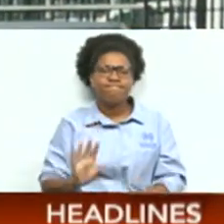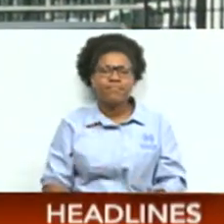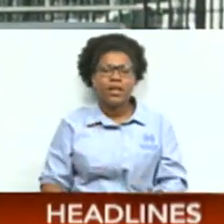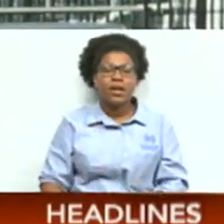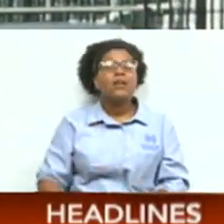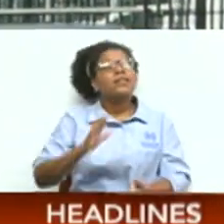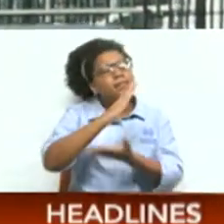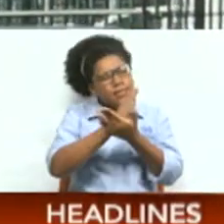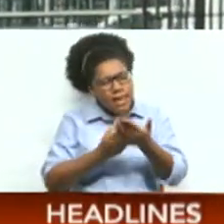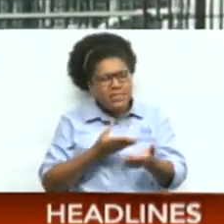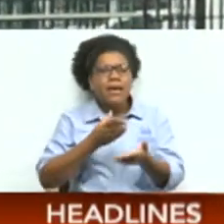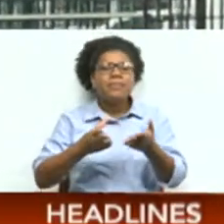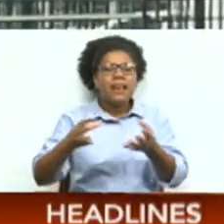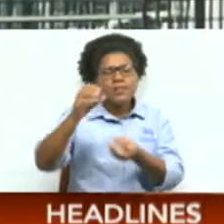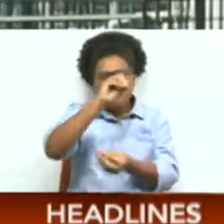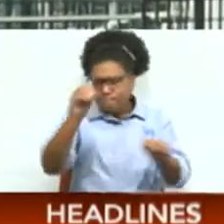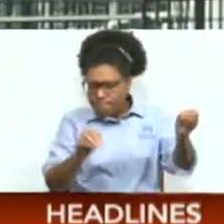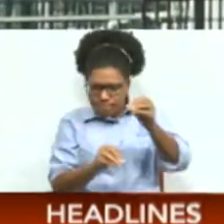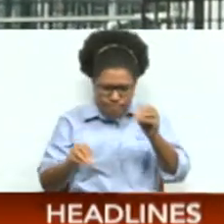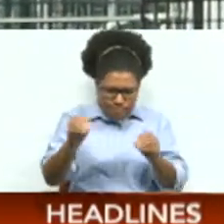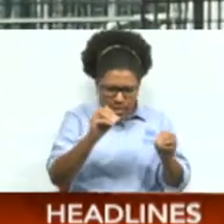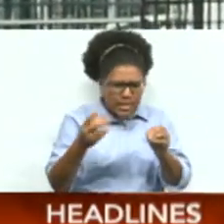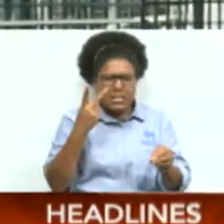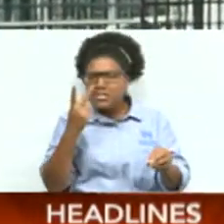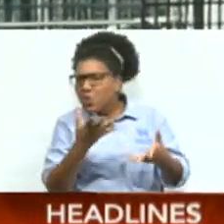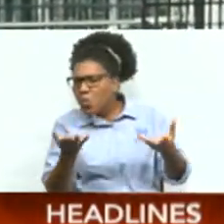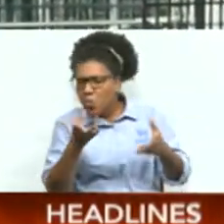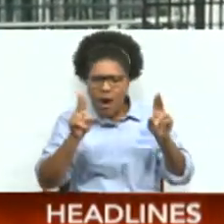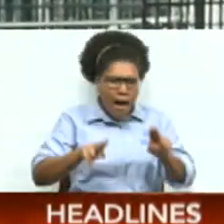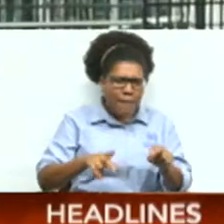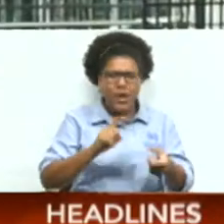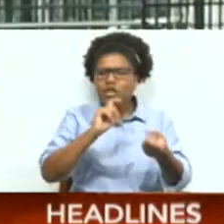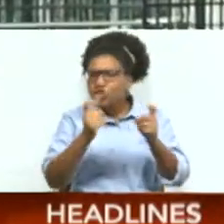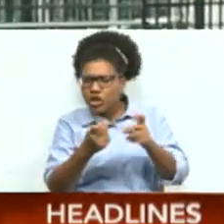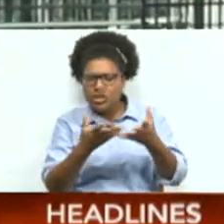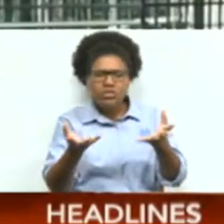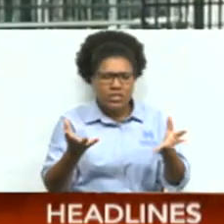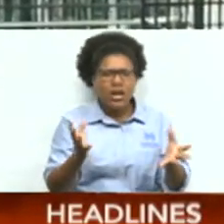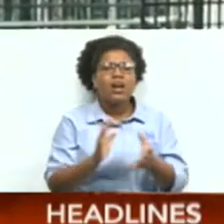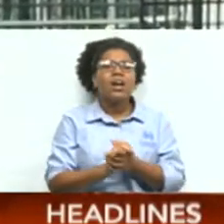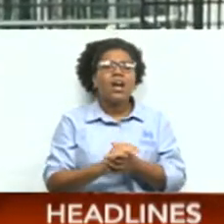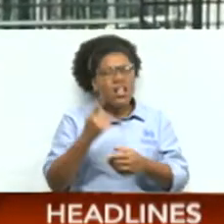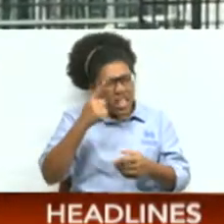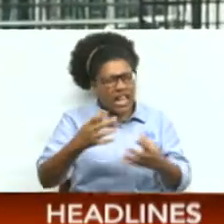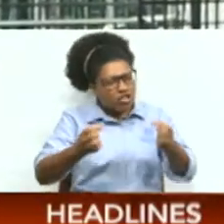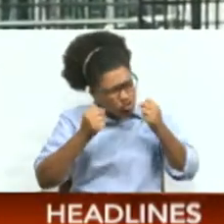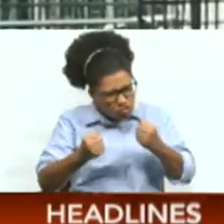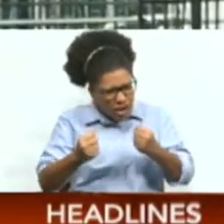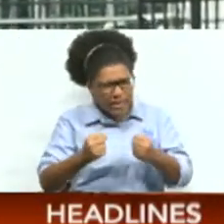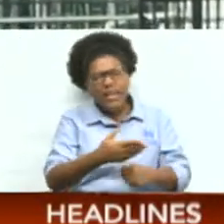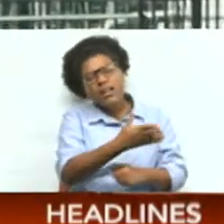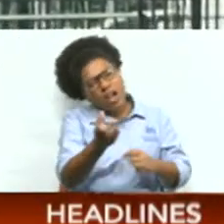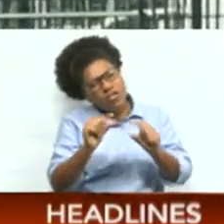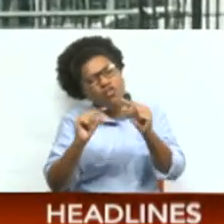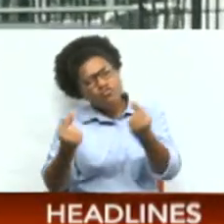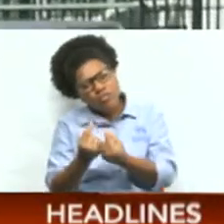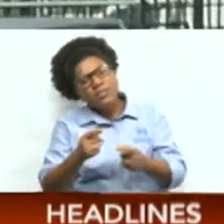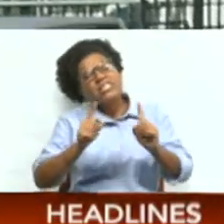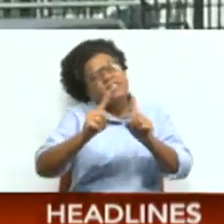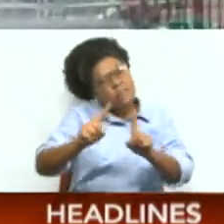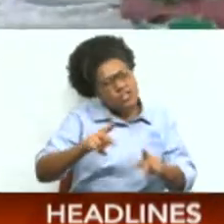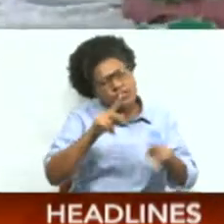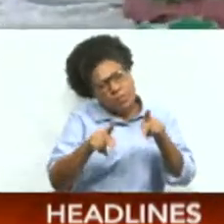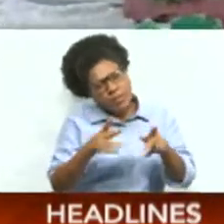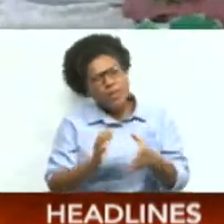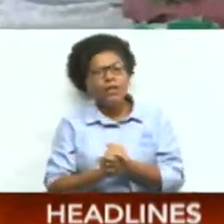rearrange to look at the potentials and, you know what mean, probably look at strengthening other portfolios to different people and that kind of